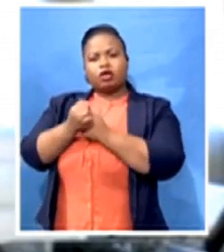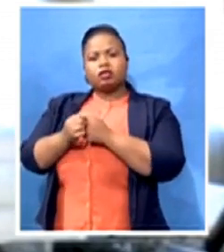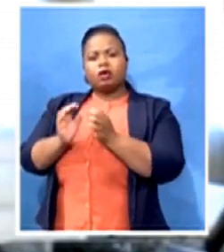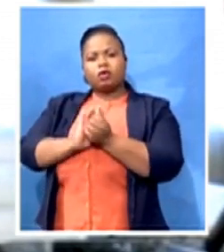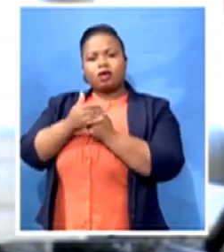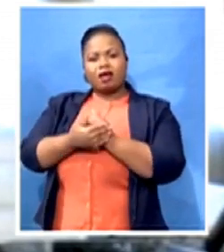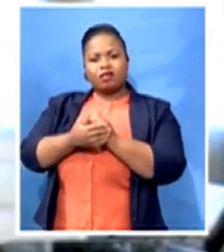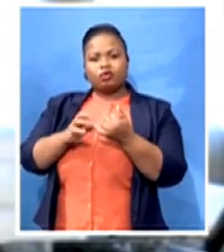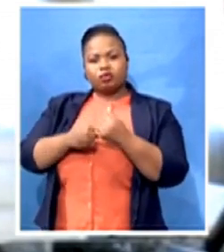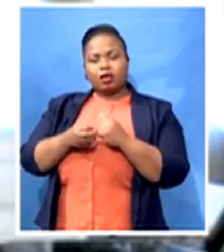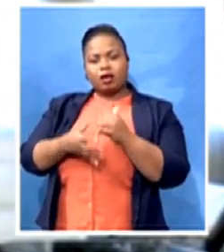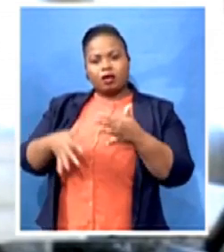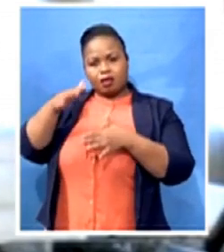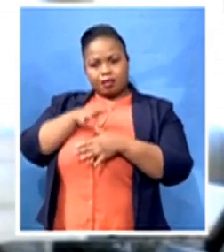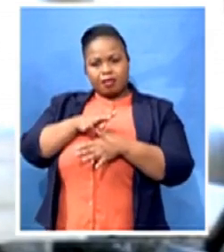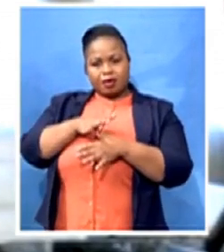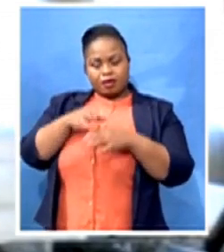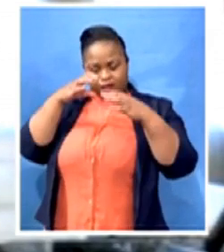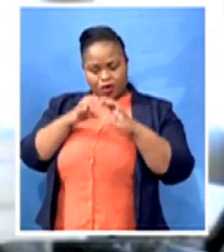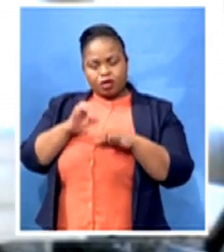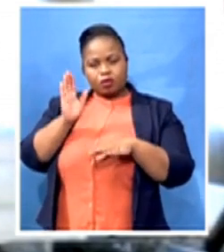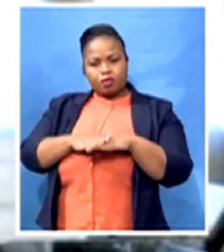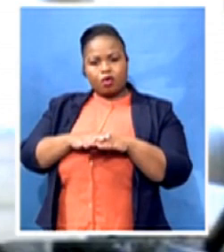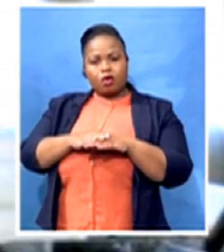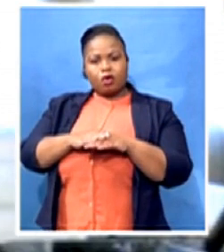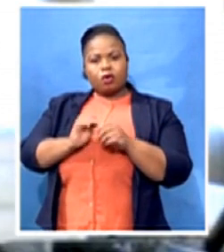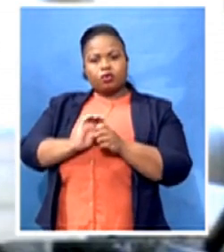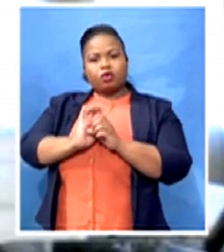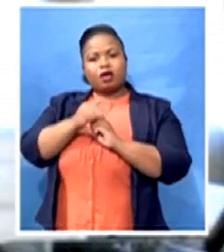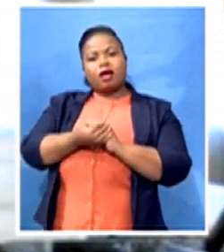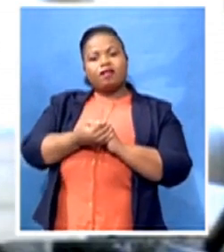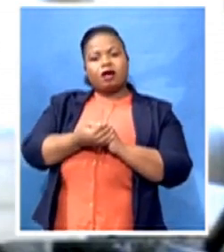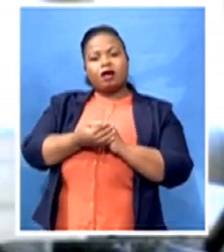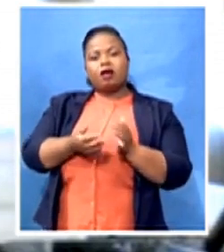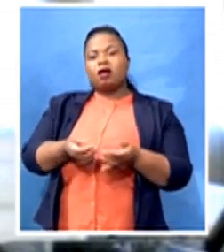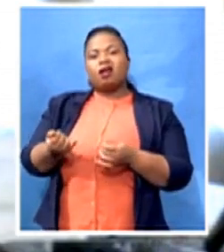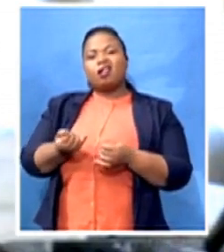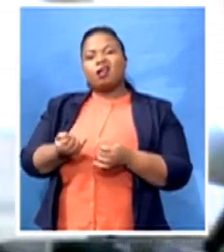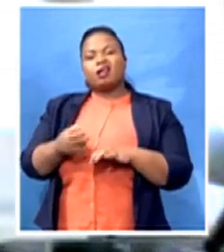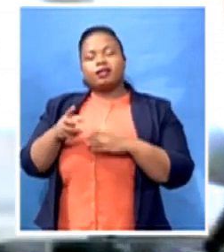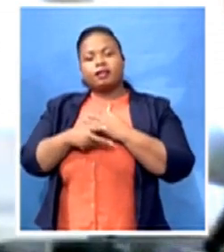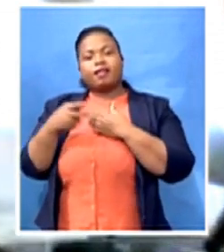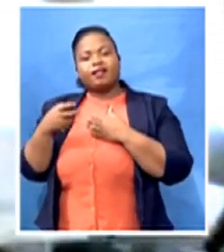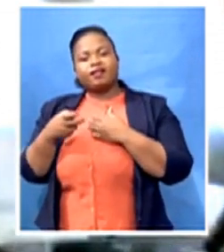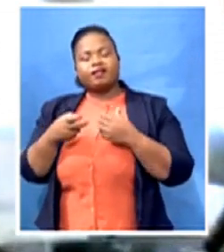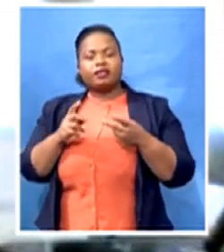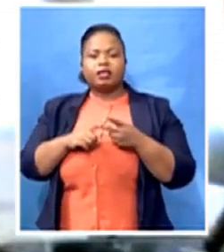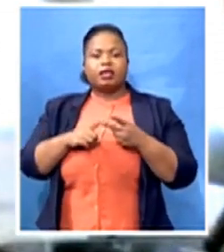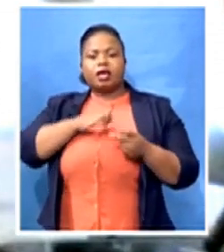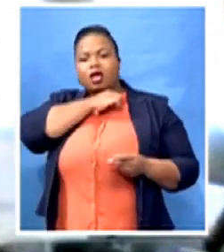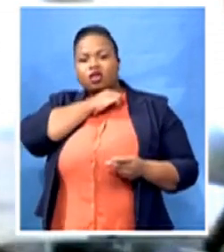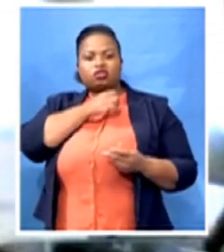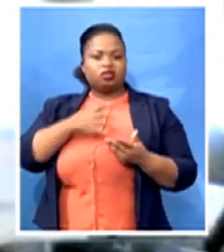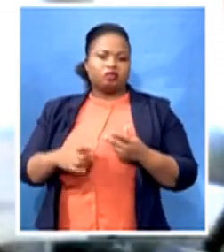the core stuff such as theft and hijack, not necessarily the accidental